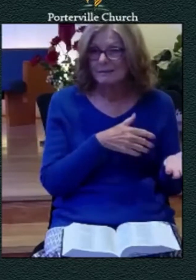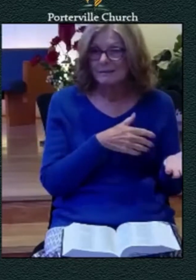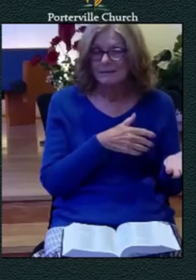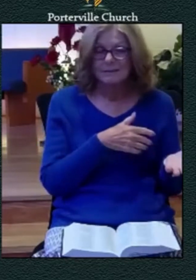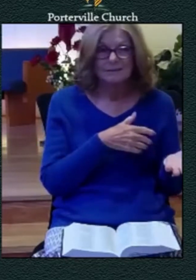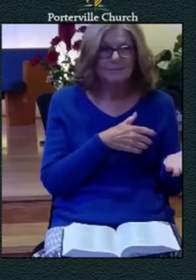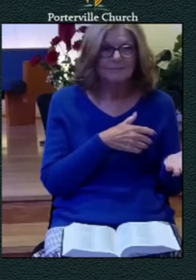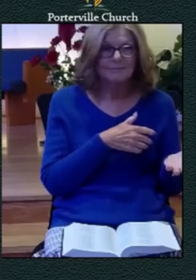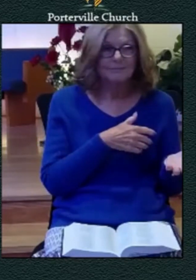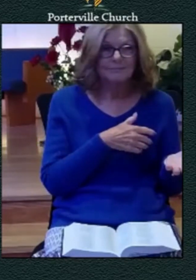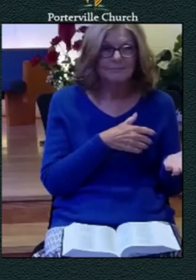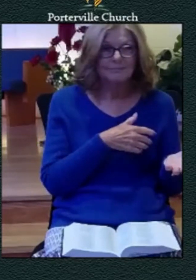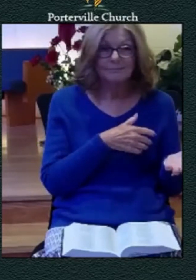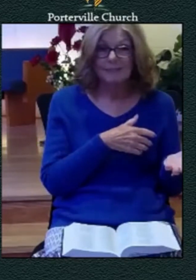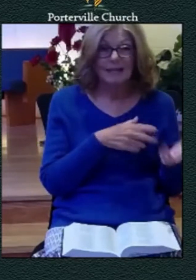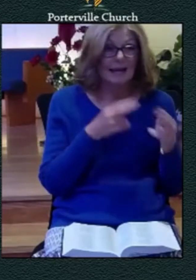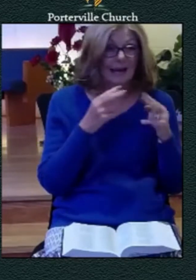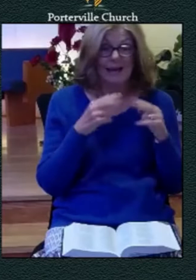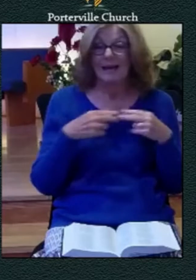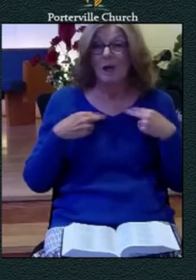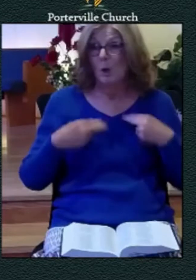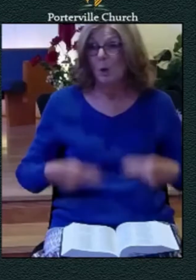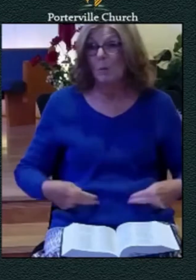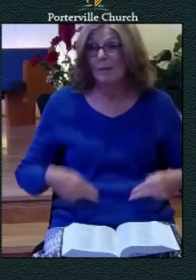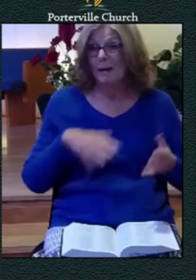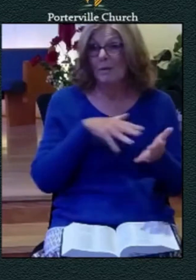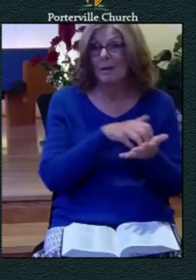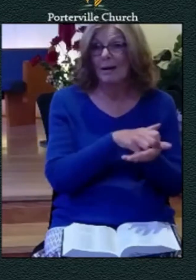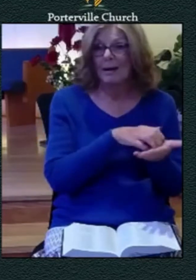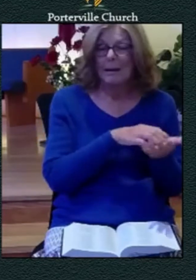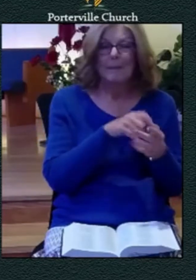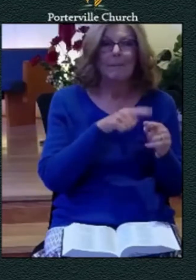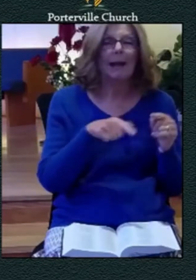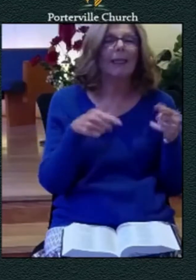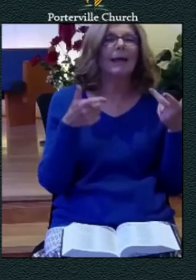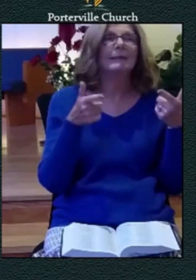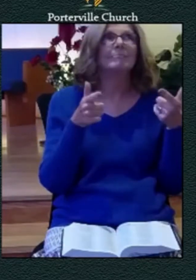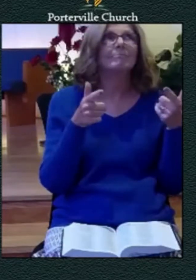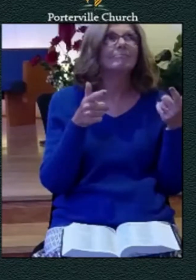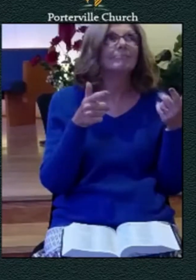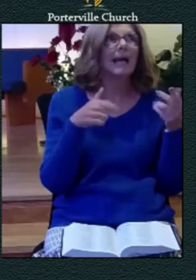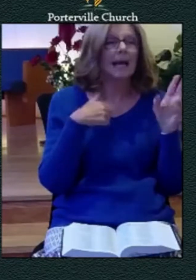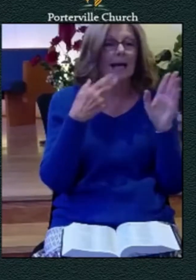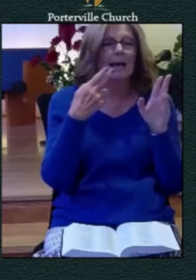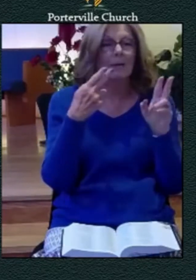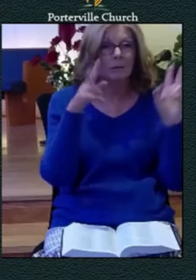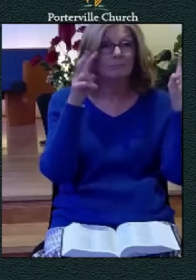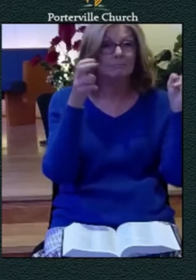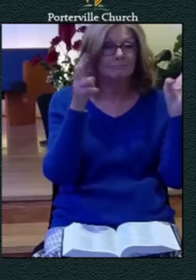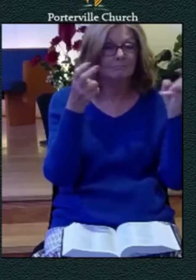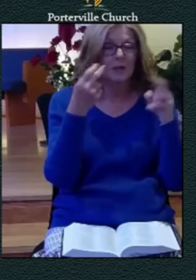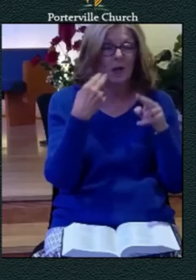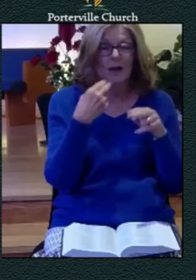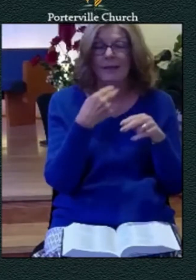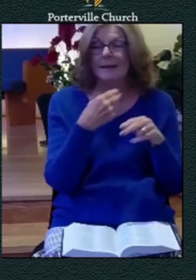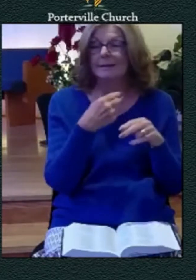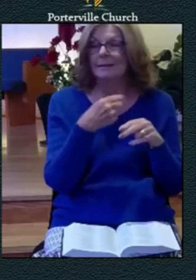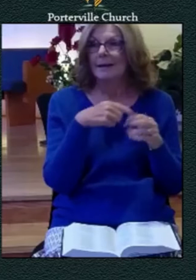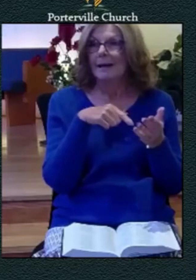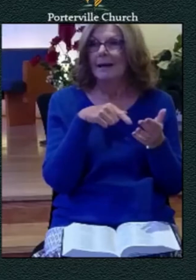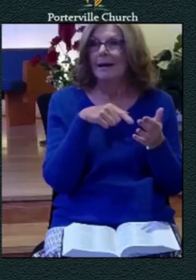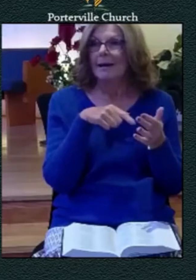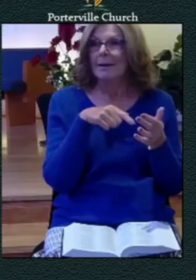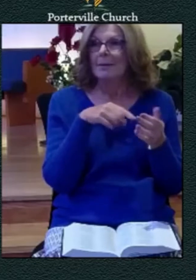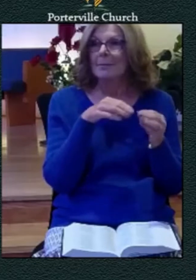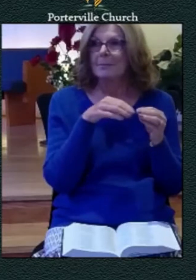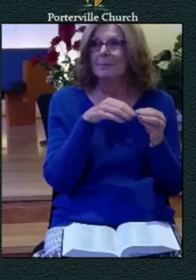it's a very human weakness but let me call it what it is and it is this movement this shift that allows us